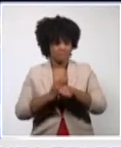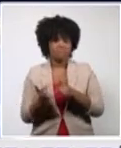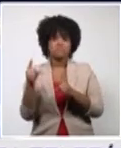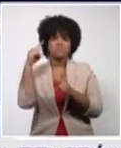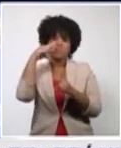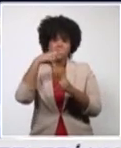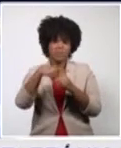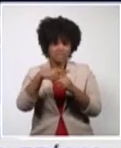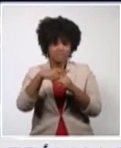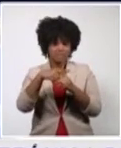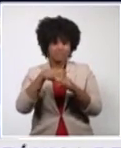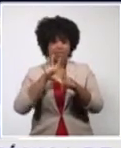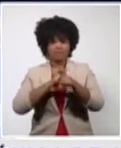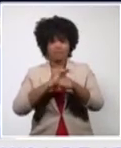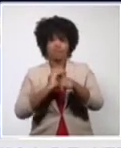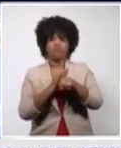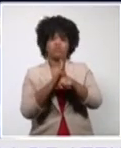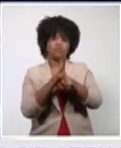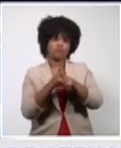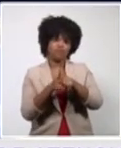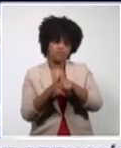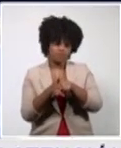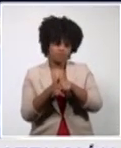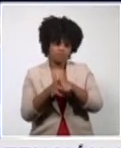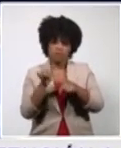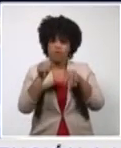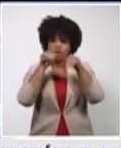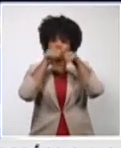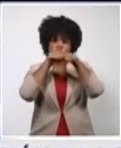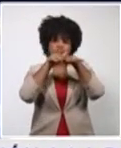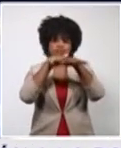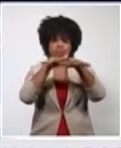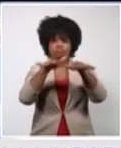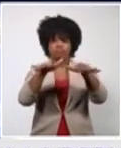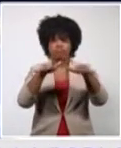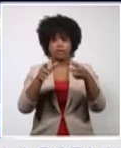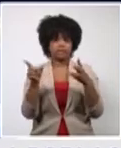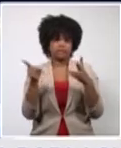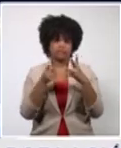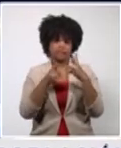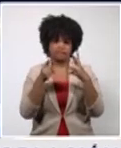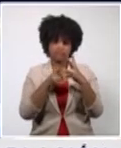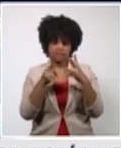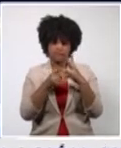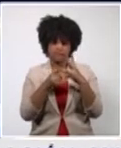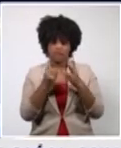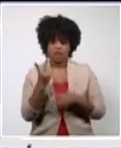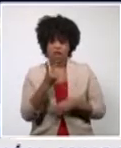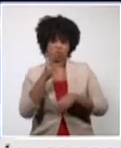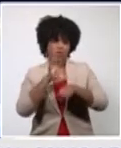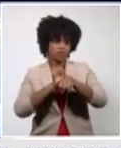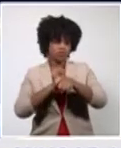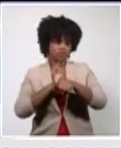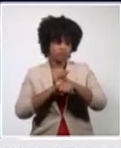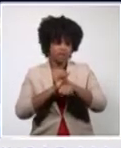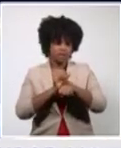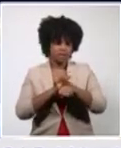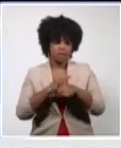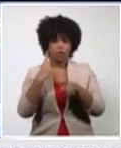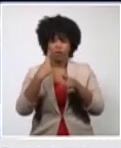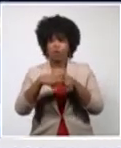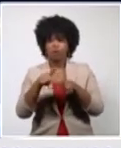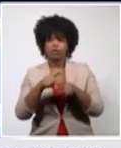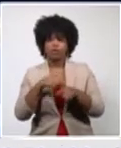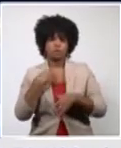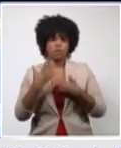will join COVID and influenza, leading to a third wave, and would